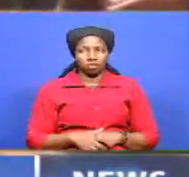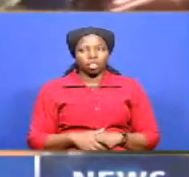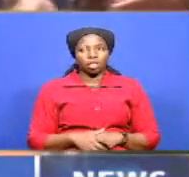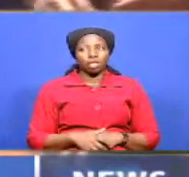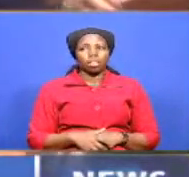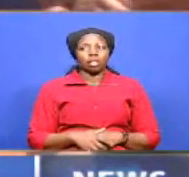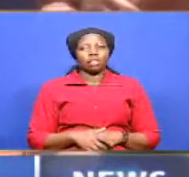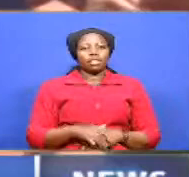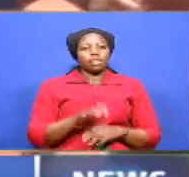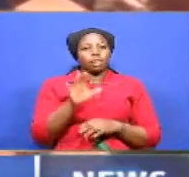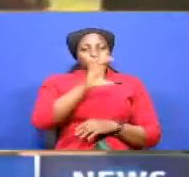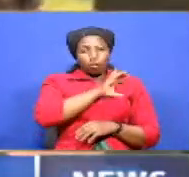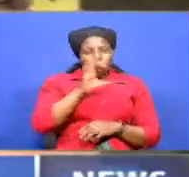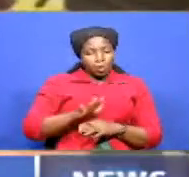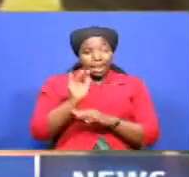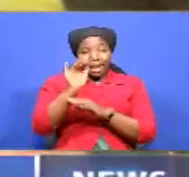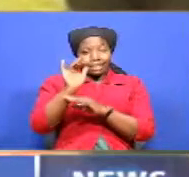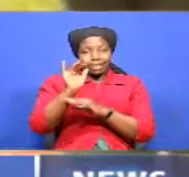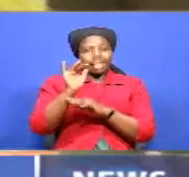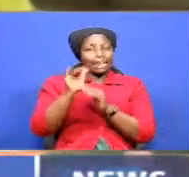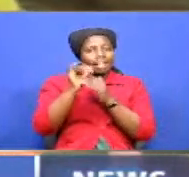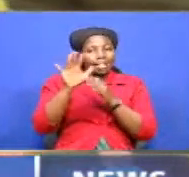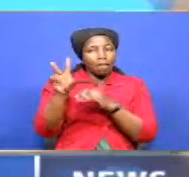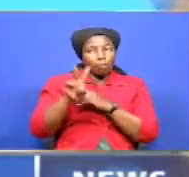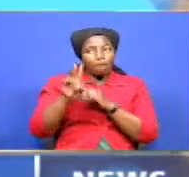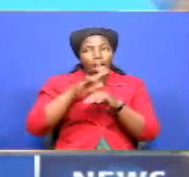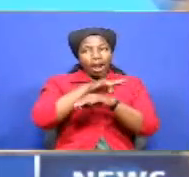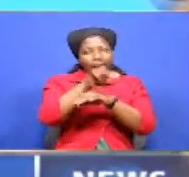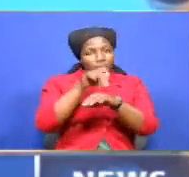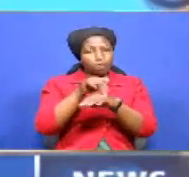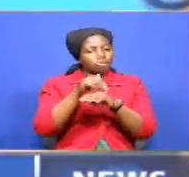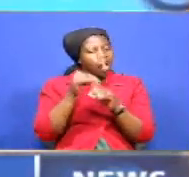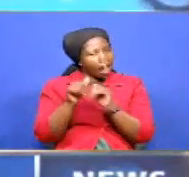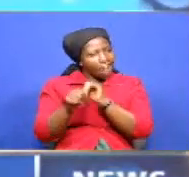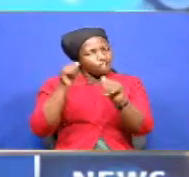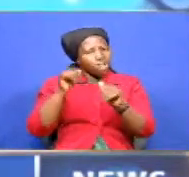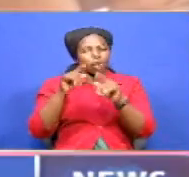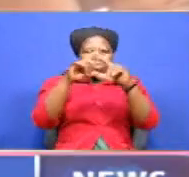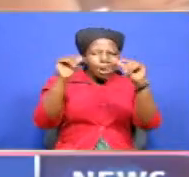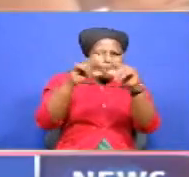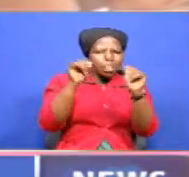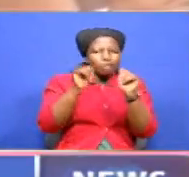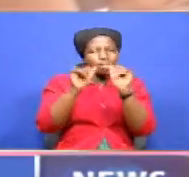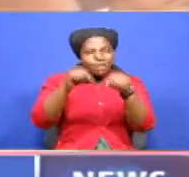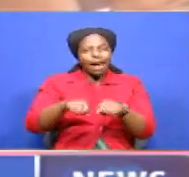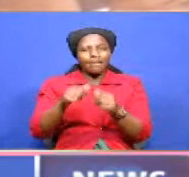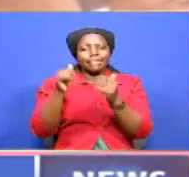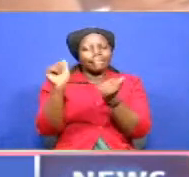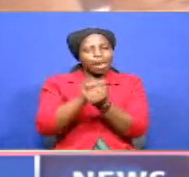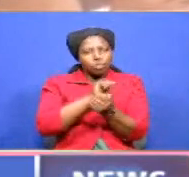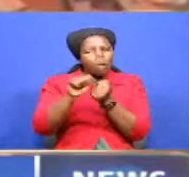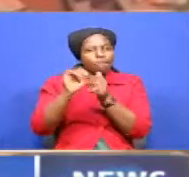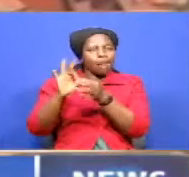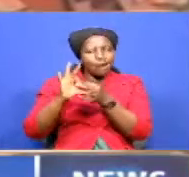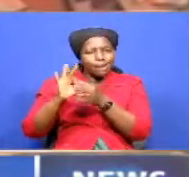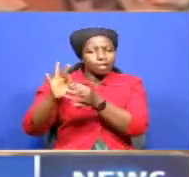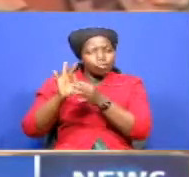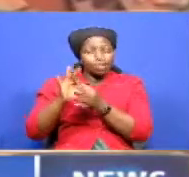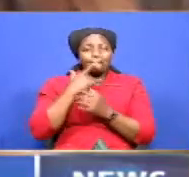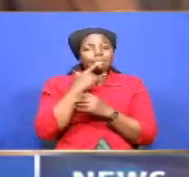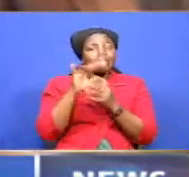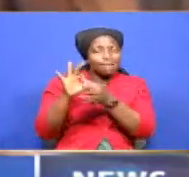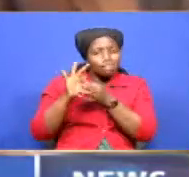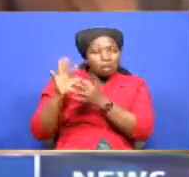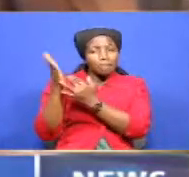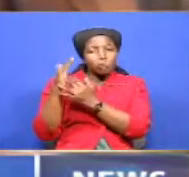Natembea urging leaders from the two nations to avoid utterances that constrain bilateral relations, saying relations between the two